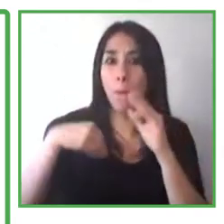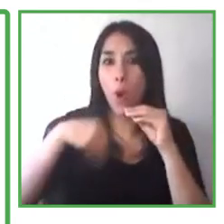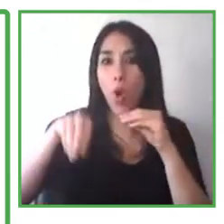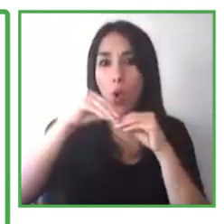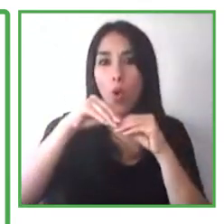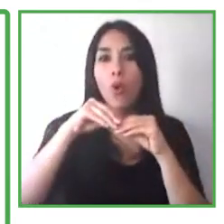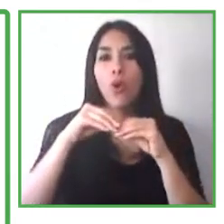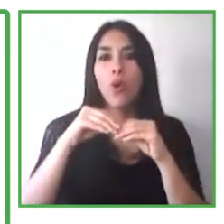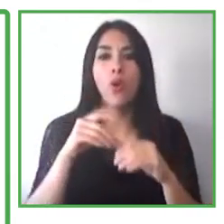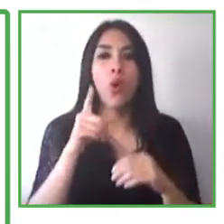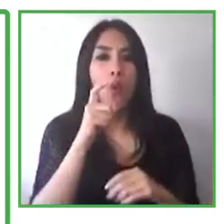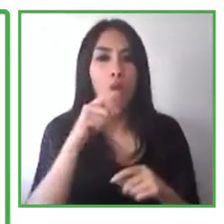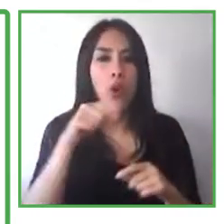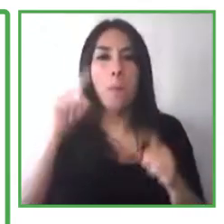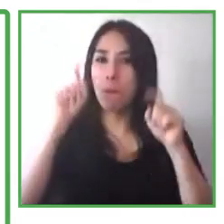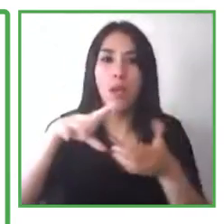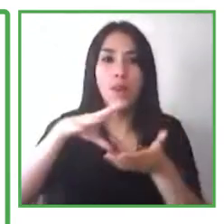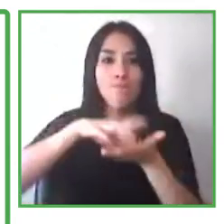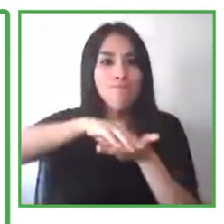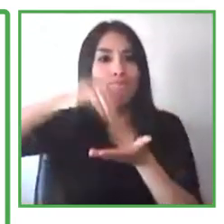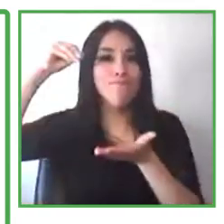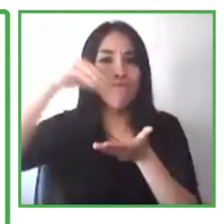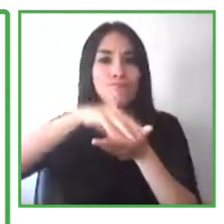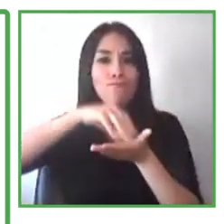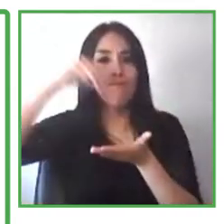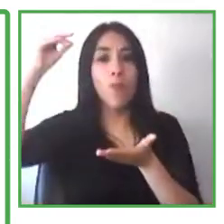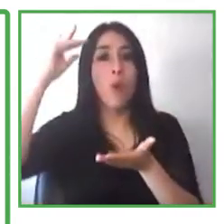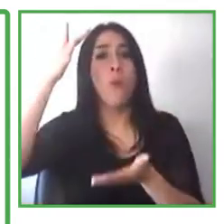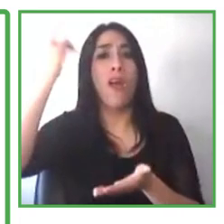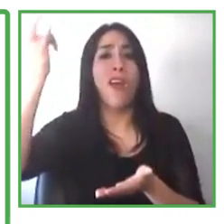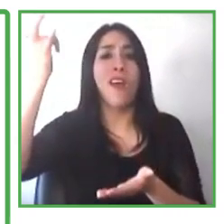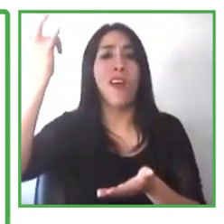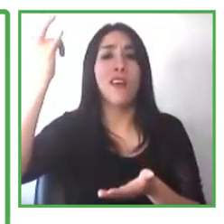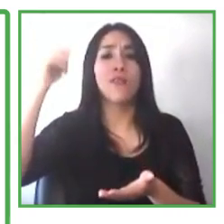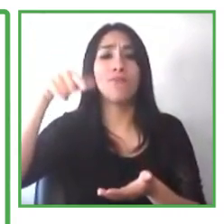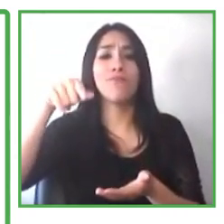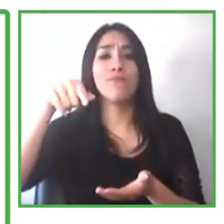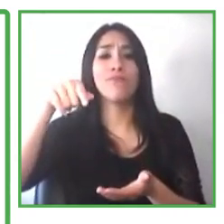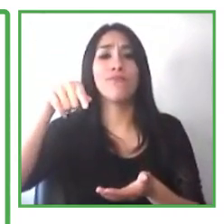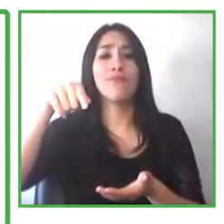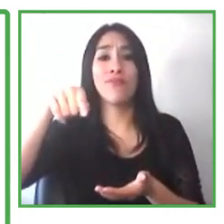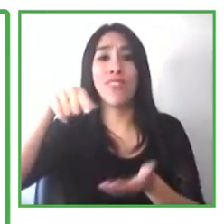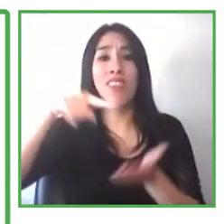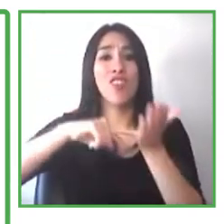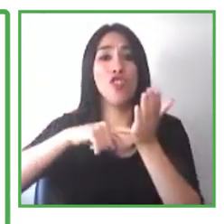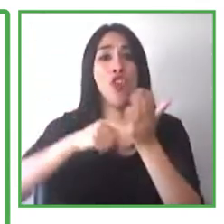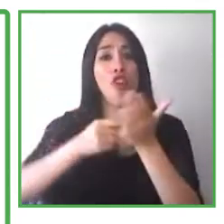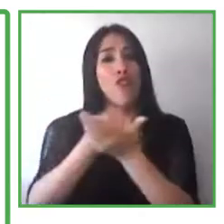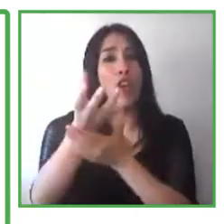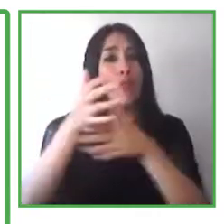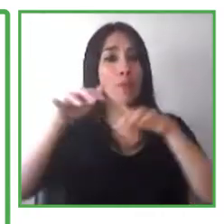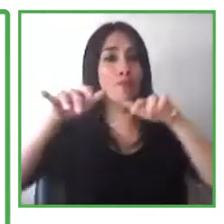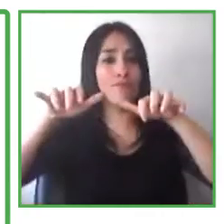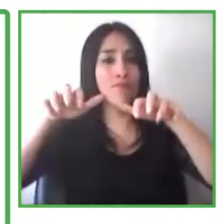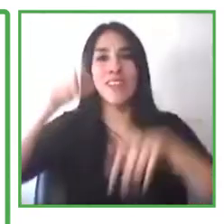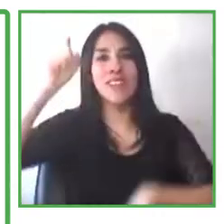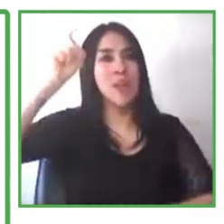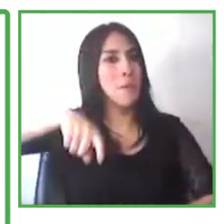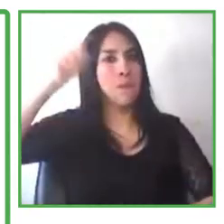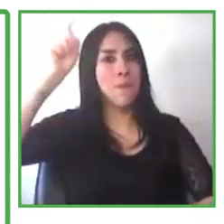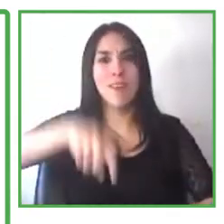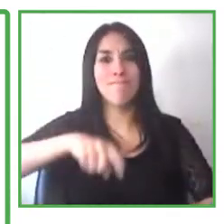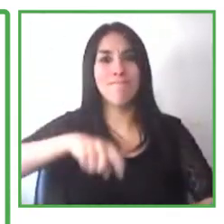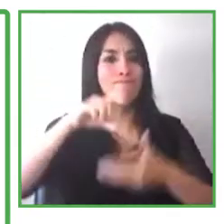experience in IT to get a job in IT, whether you're working for an IT company or you're working in an IT job. That's what many, many companies